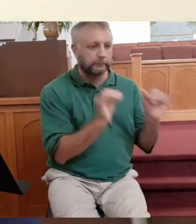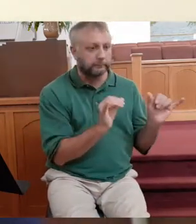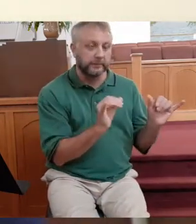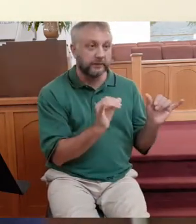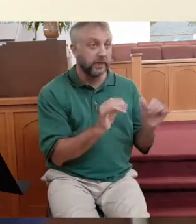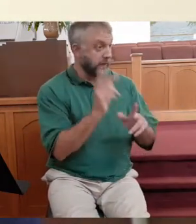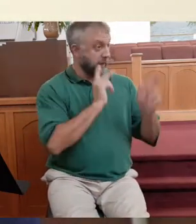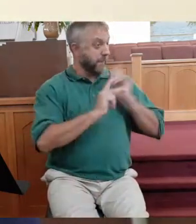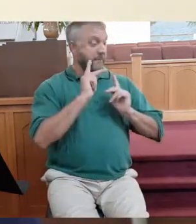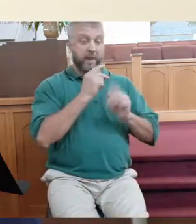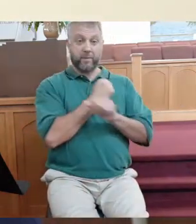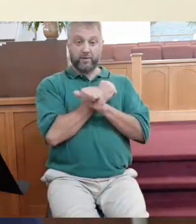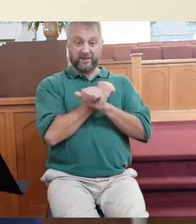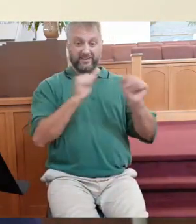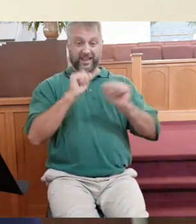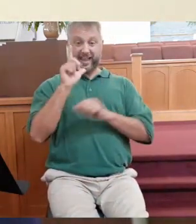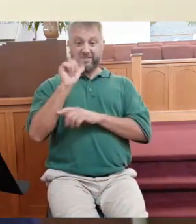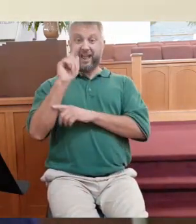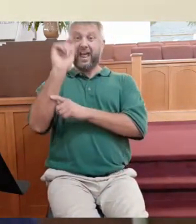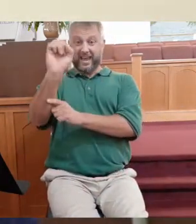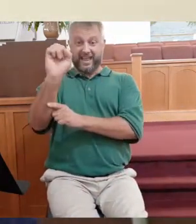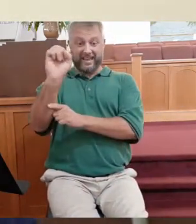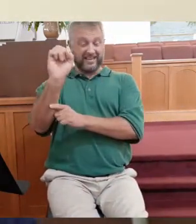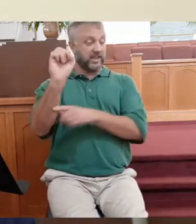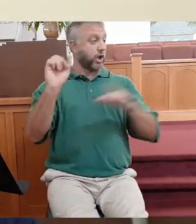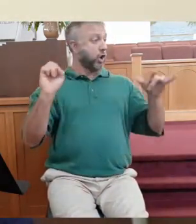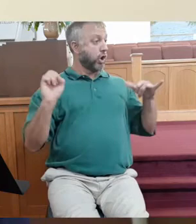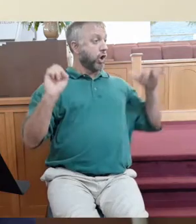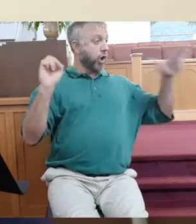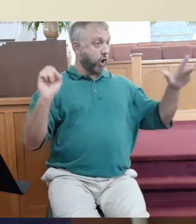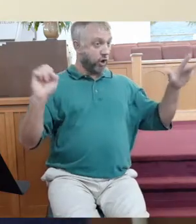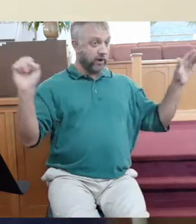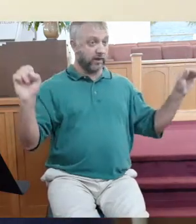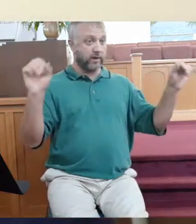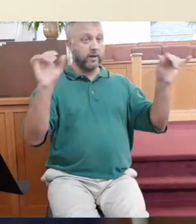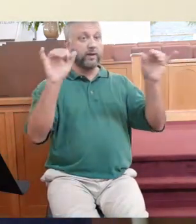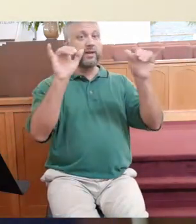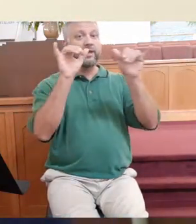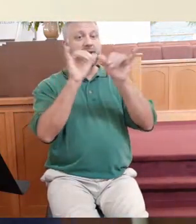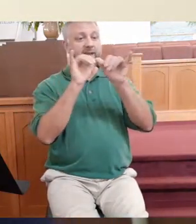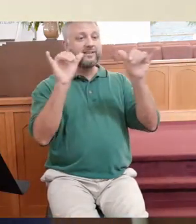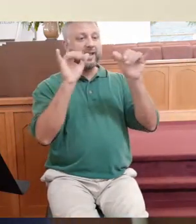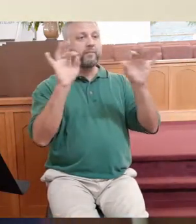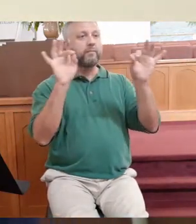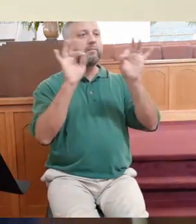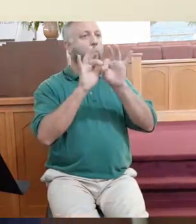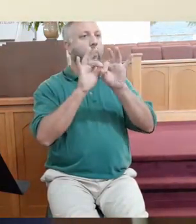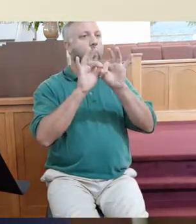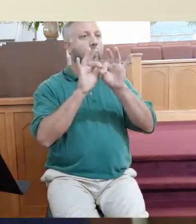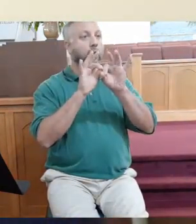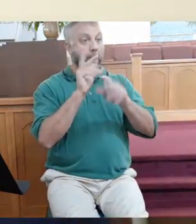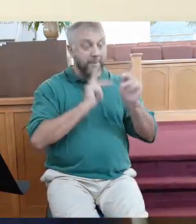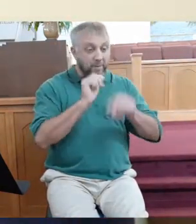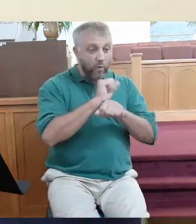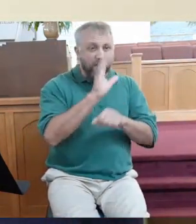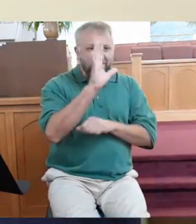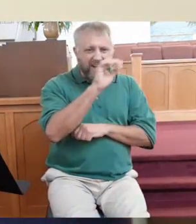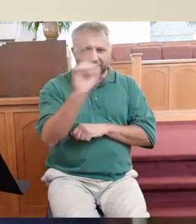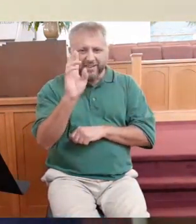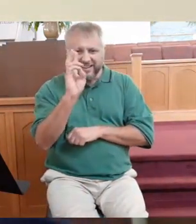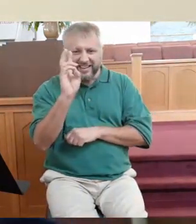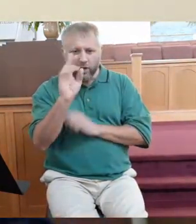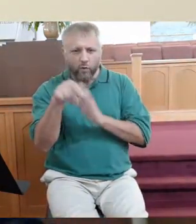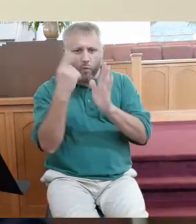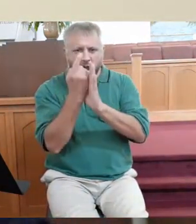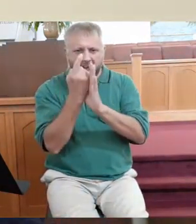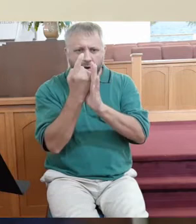God late are no less valuable than those who come early. Those who worked five o'clock to six, they're not less valuable